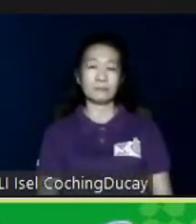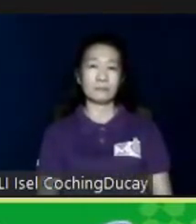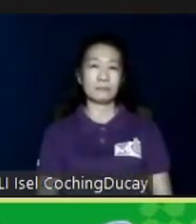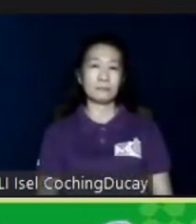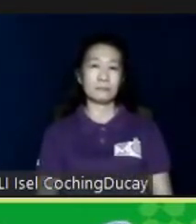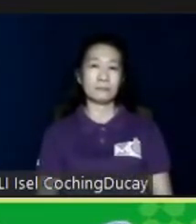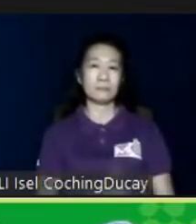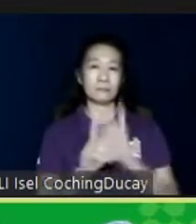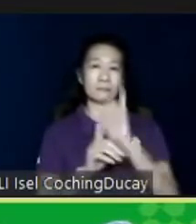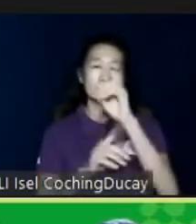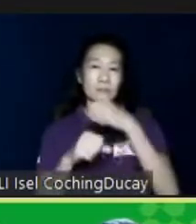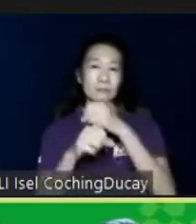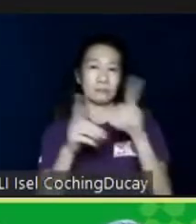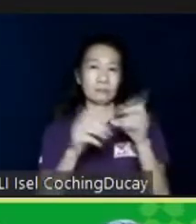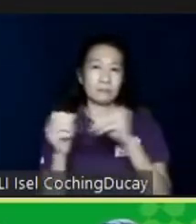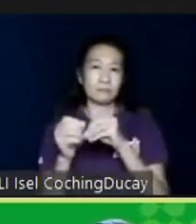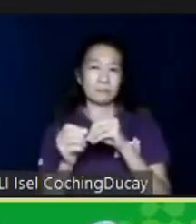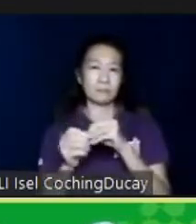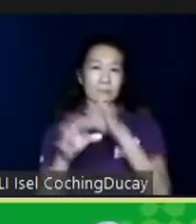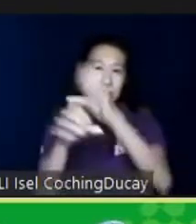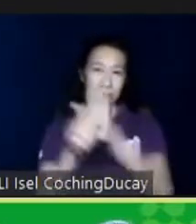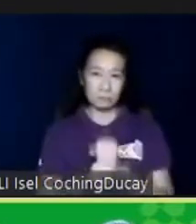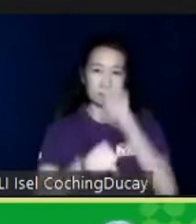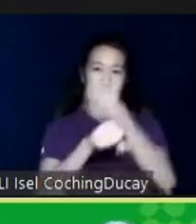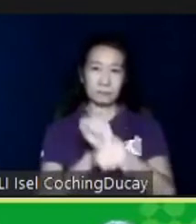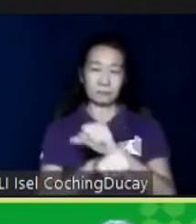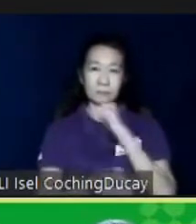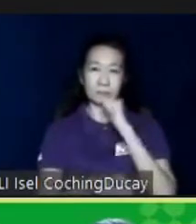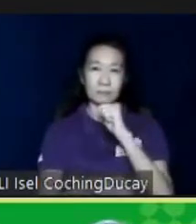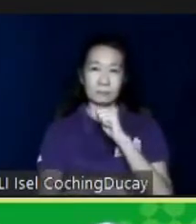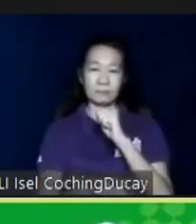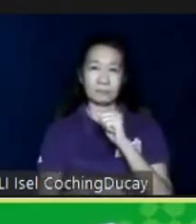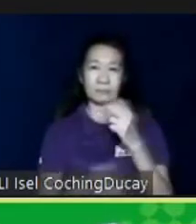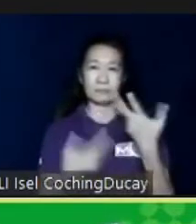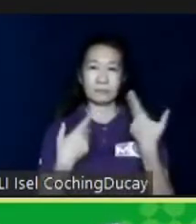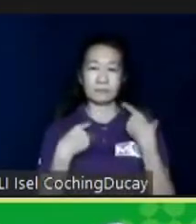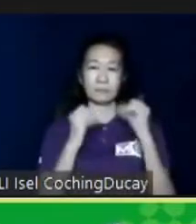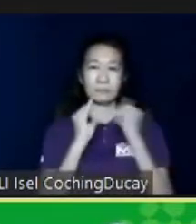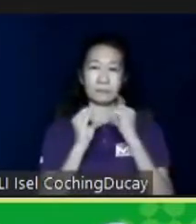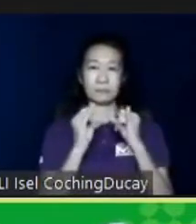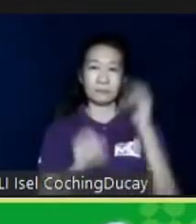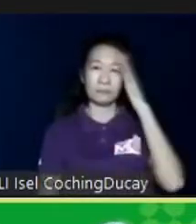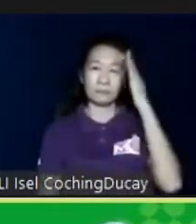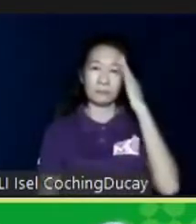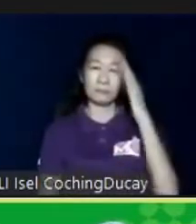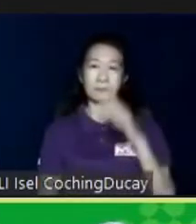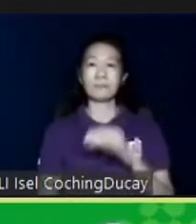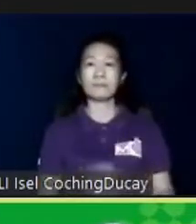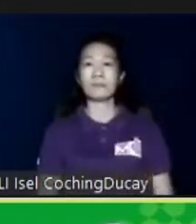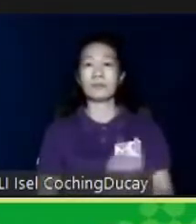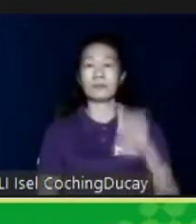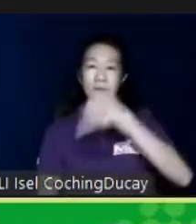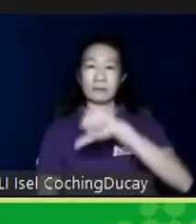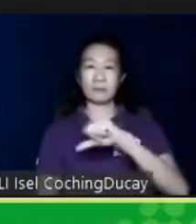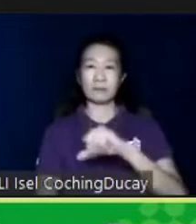they do recruitment, they don't have interviews. They know that our kids will fail in interviews. We don't